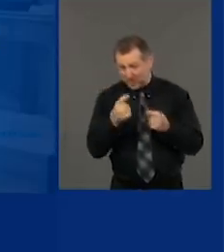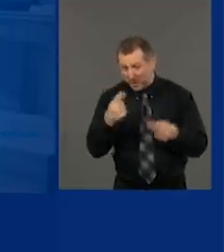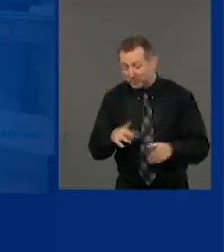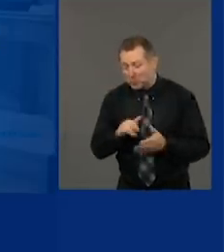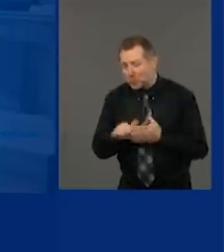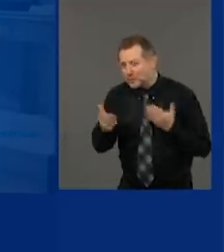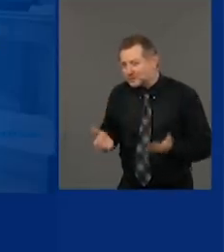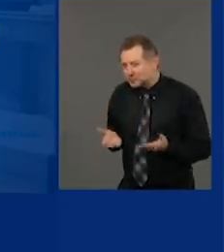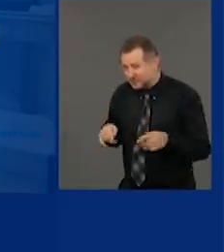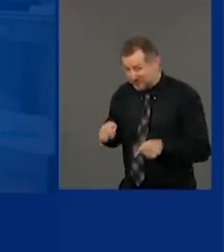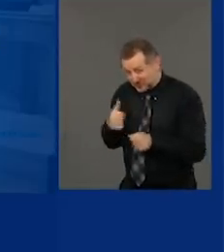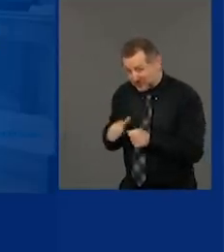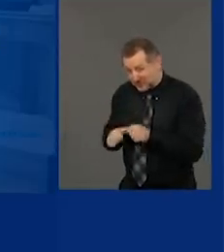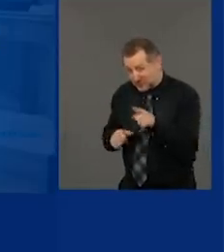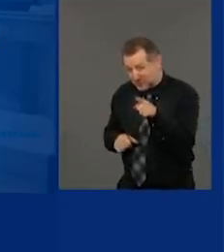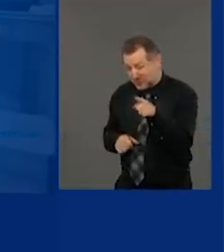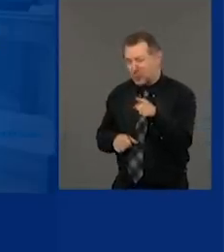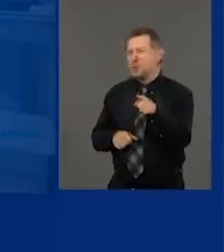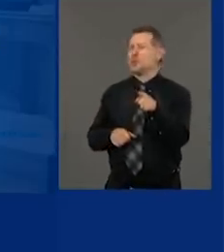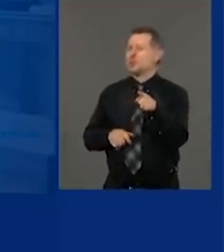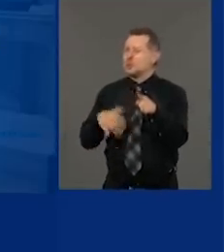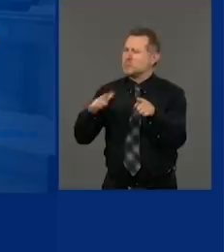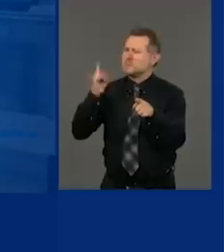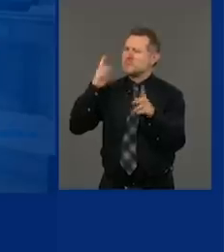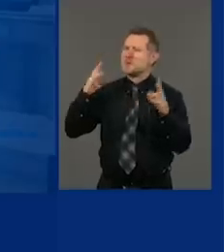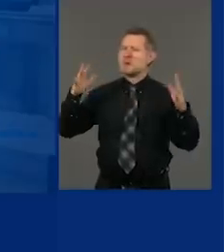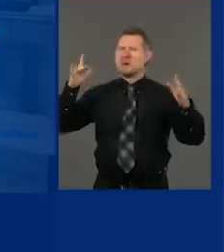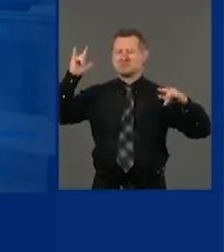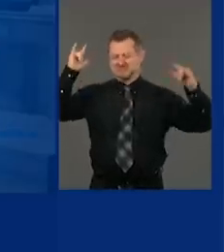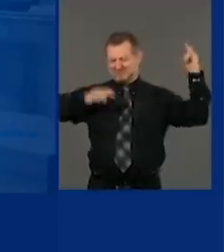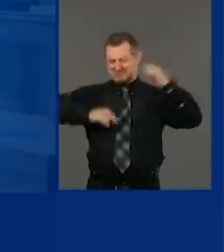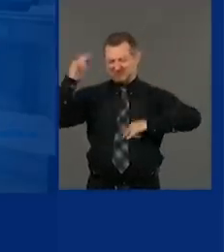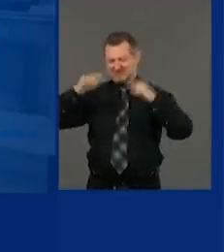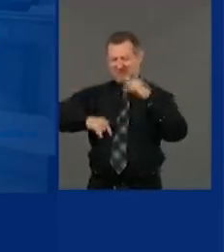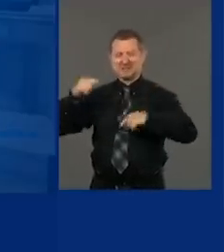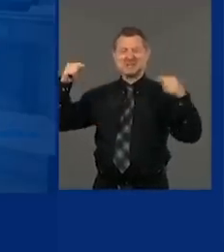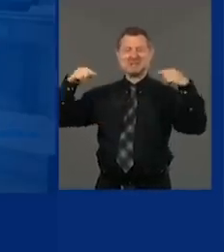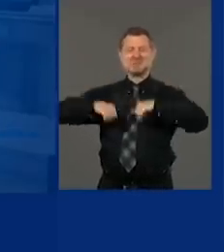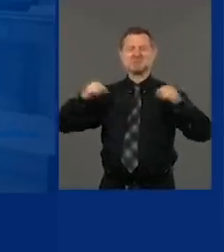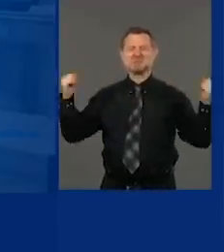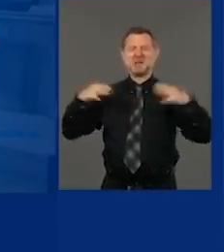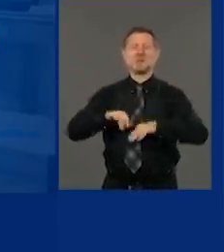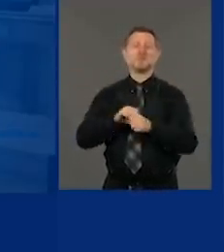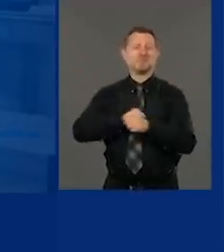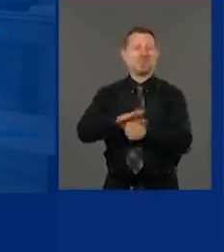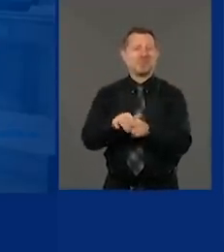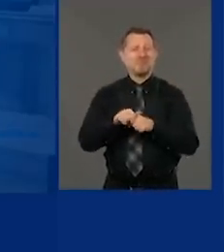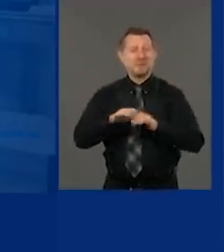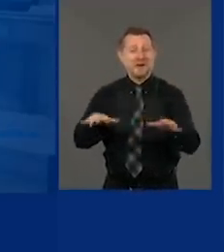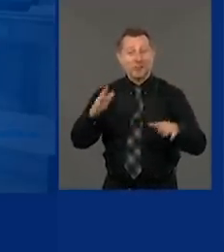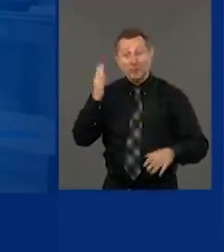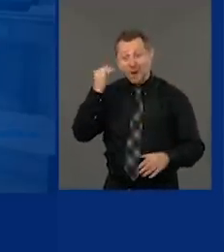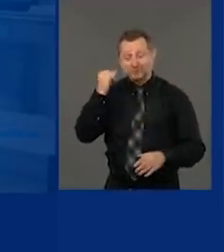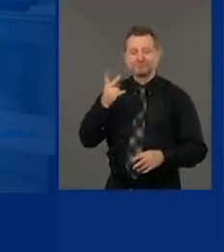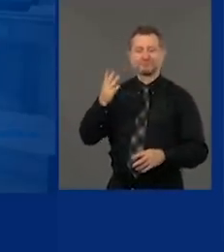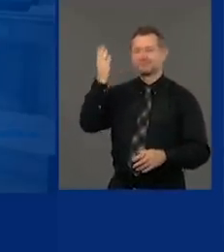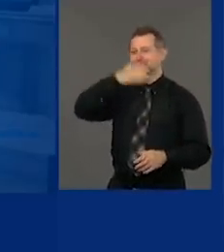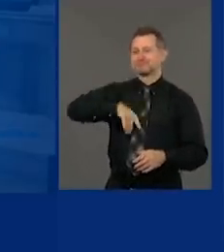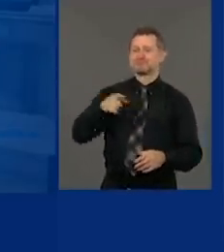We were handed this high infection rate because nobody knew the virus had come from Europe.